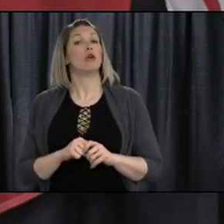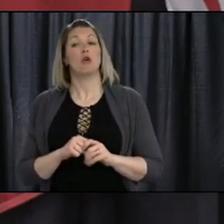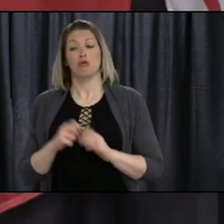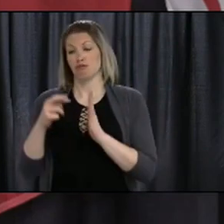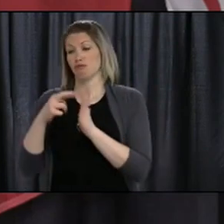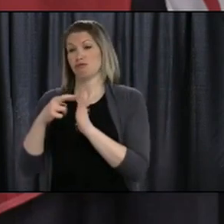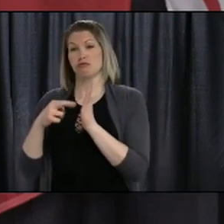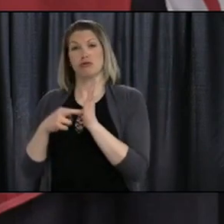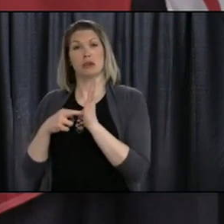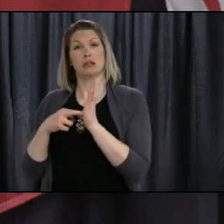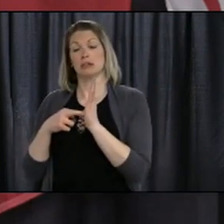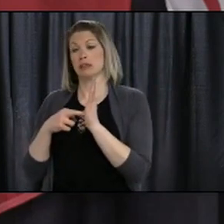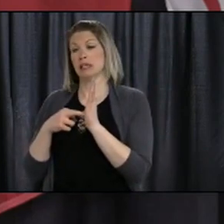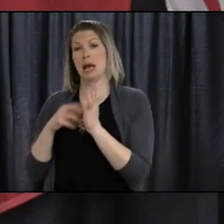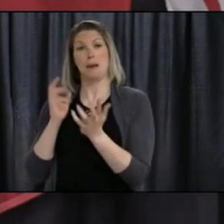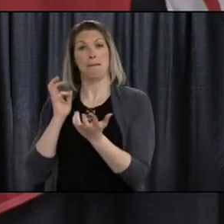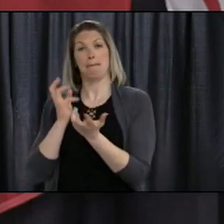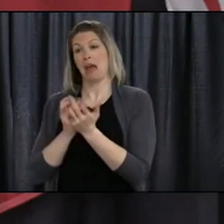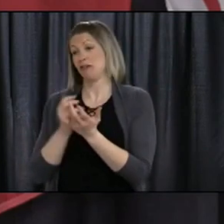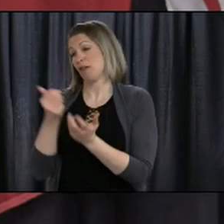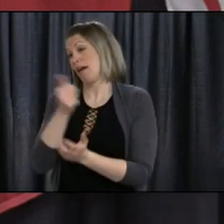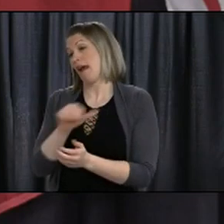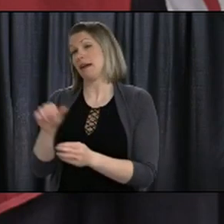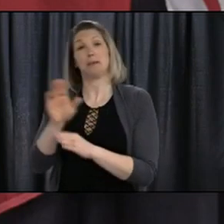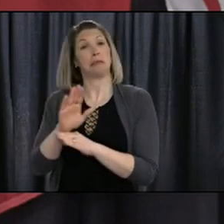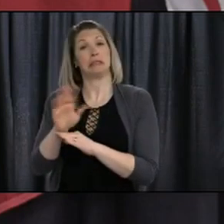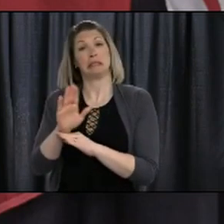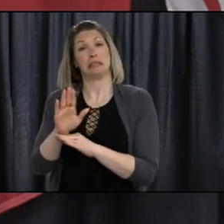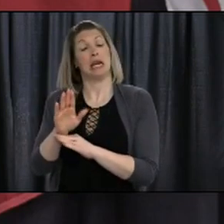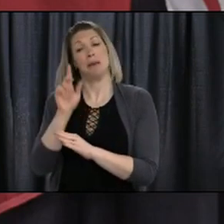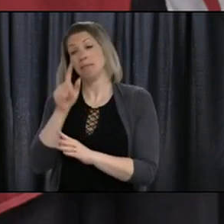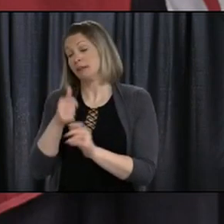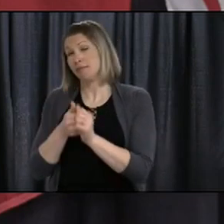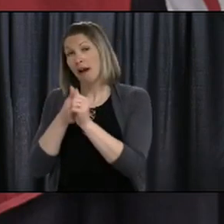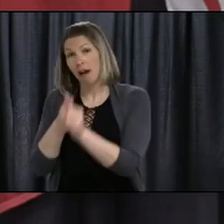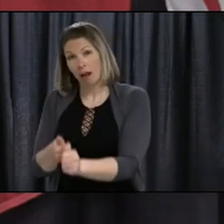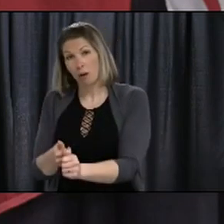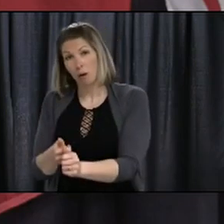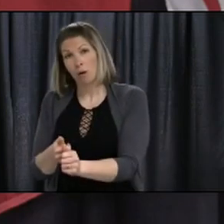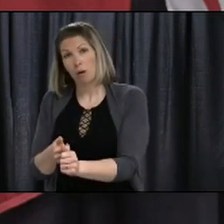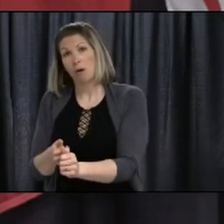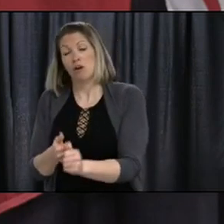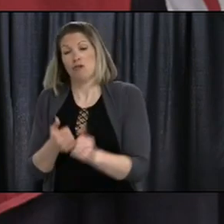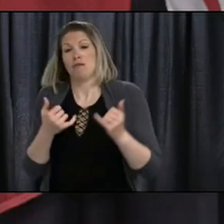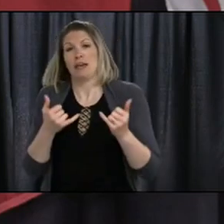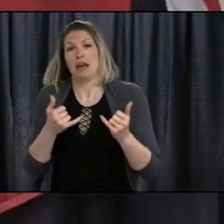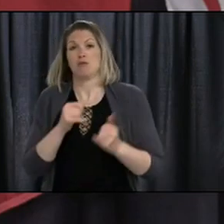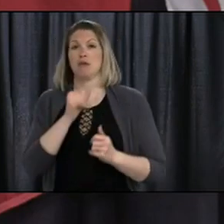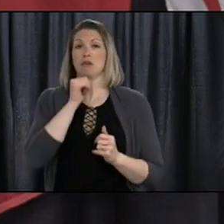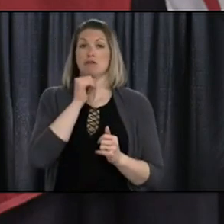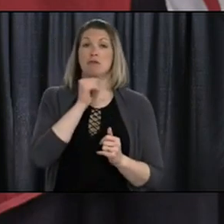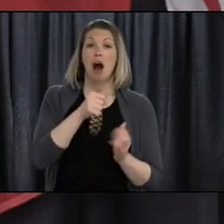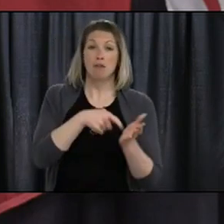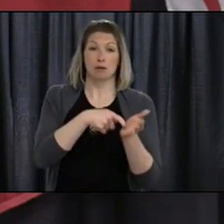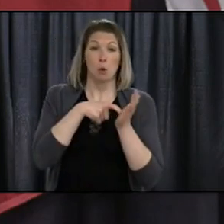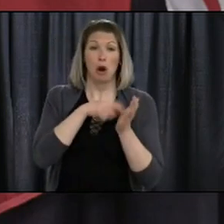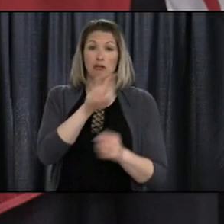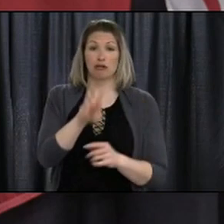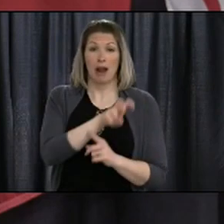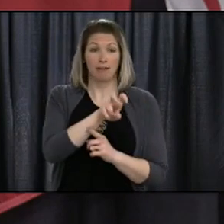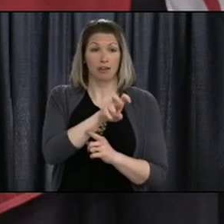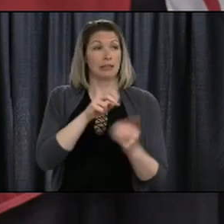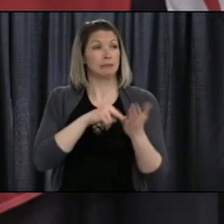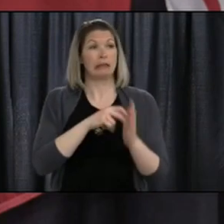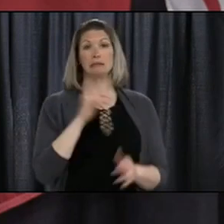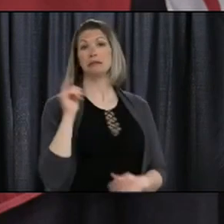And, you know, it's a place, our province, for non-essential travel. That's how we've got it set up. I know I've heard examples, and I've reached out